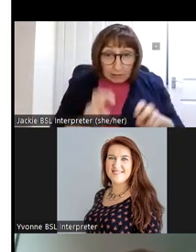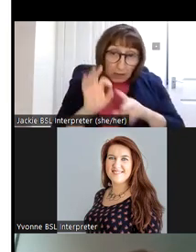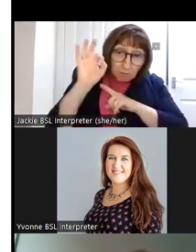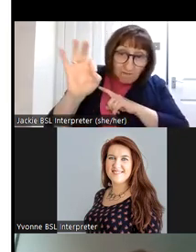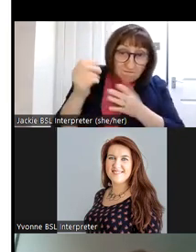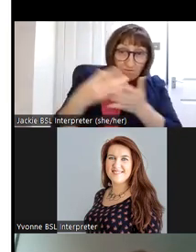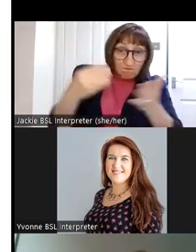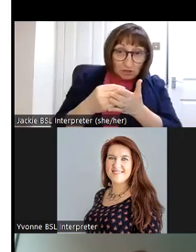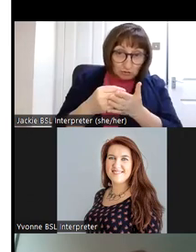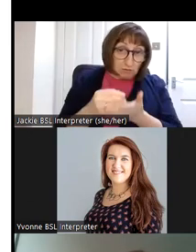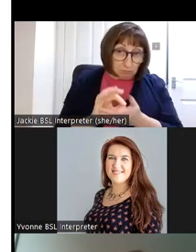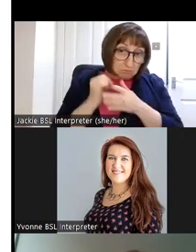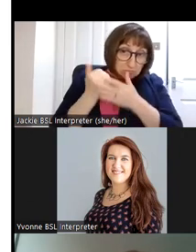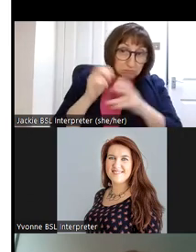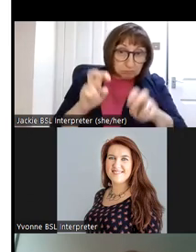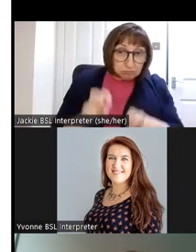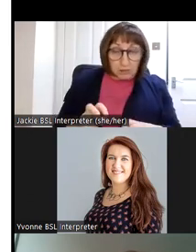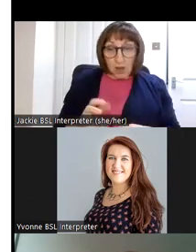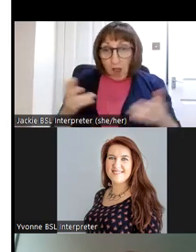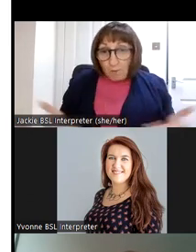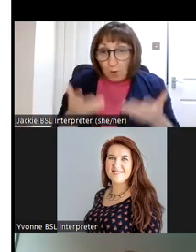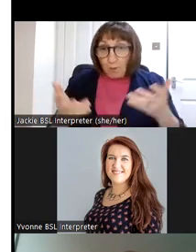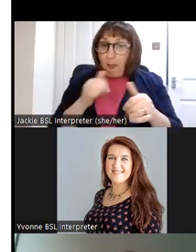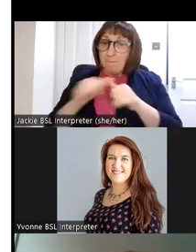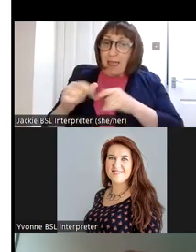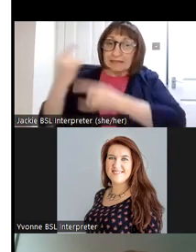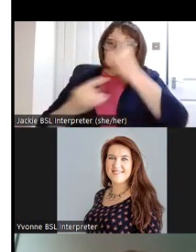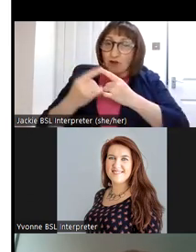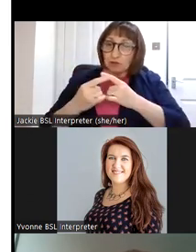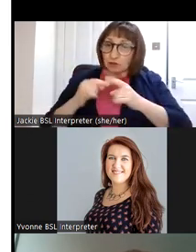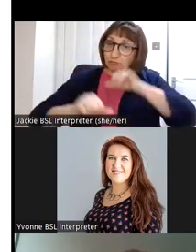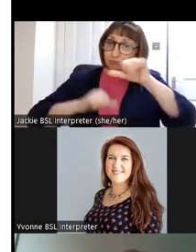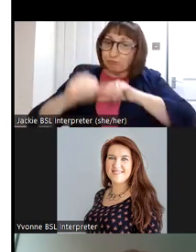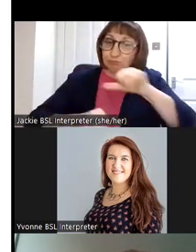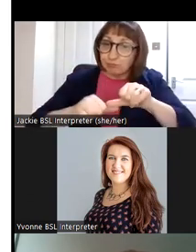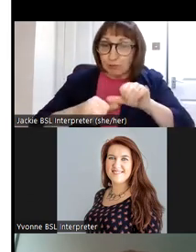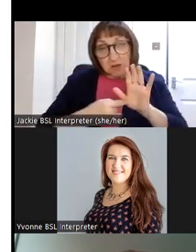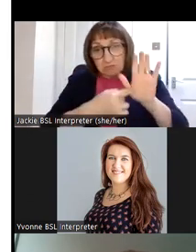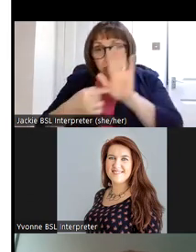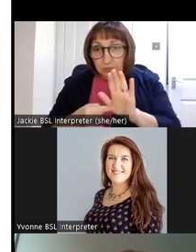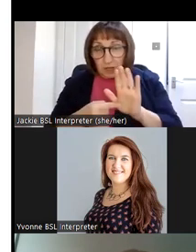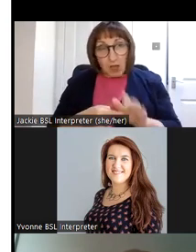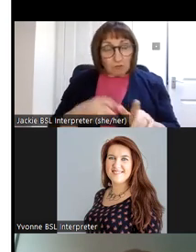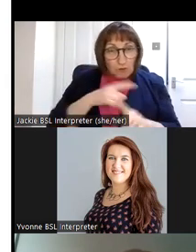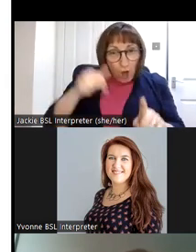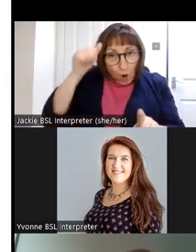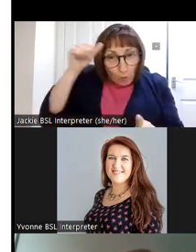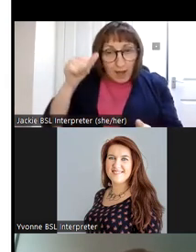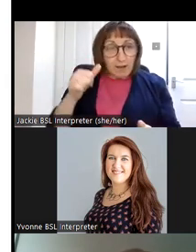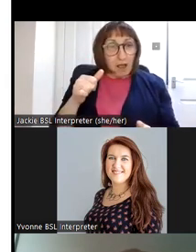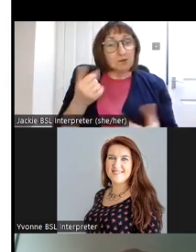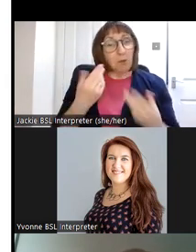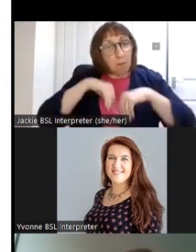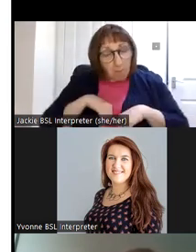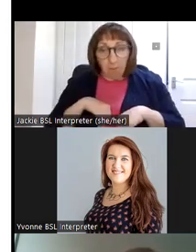and I help in promoting best heritage practice uh creating awareness and appreciation um so